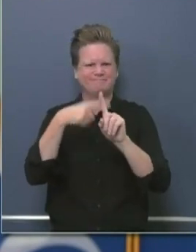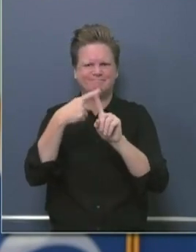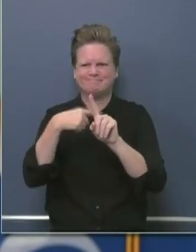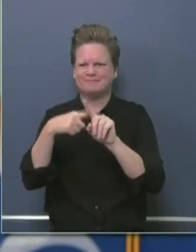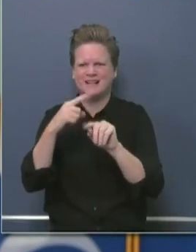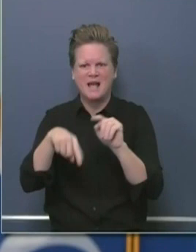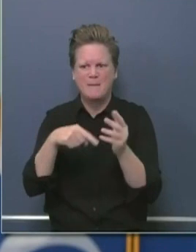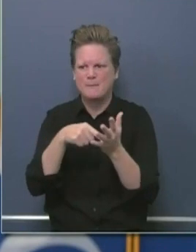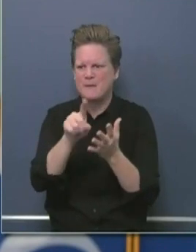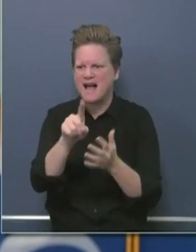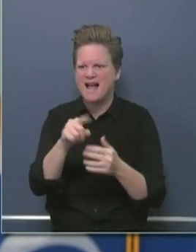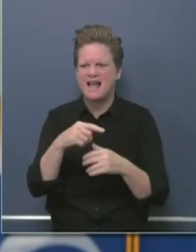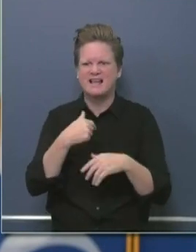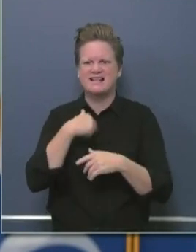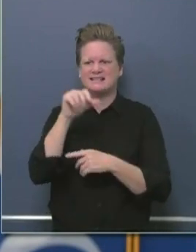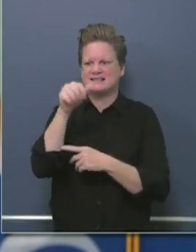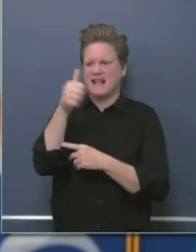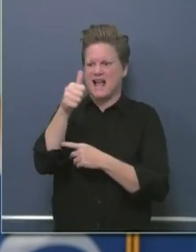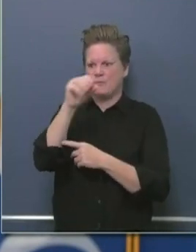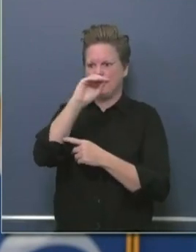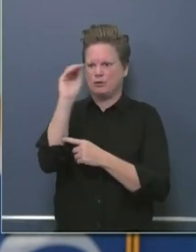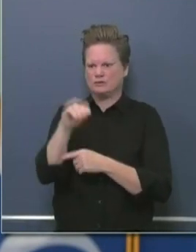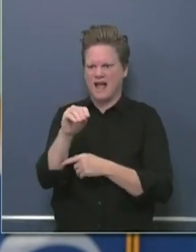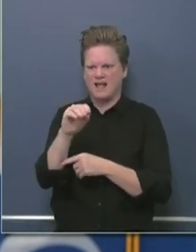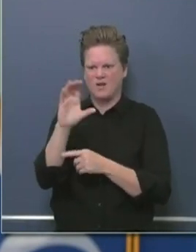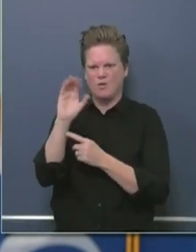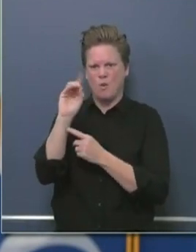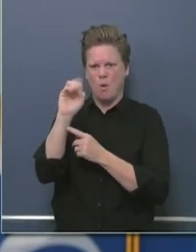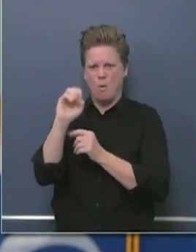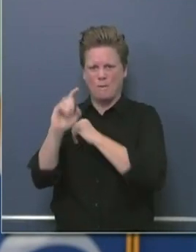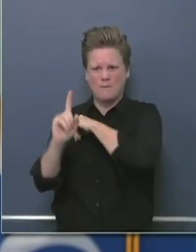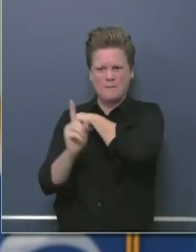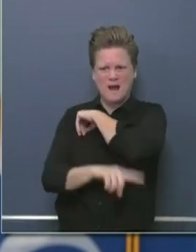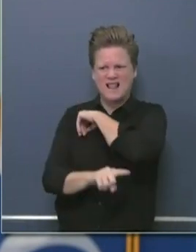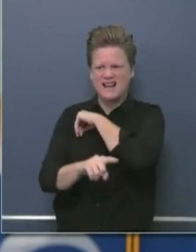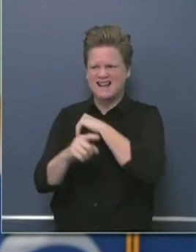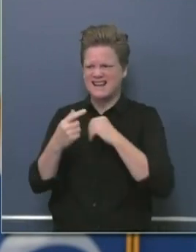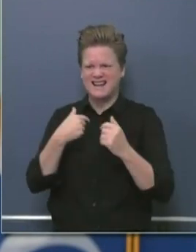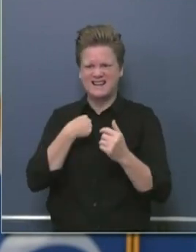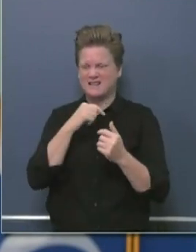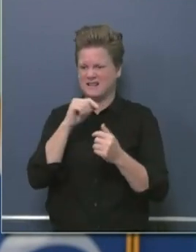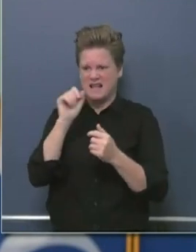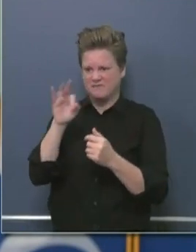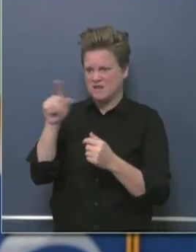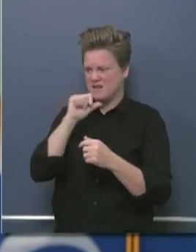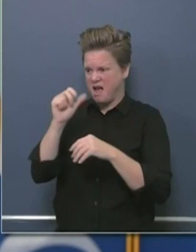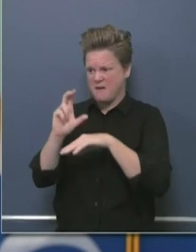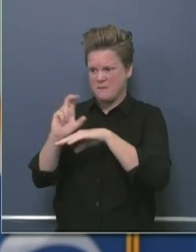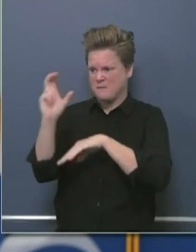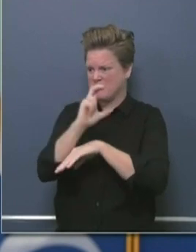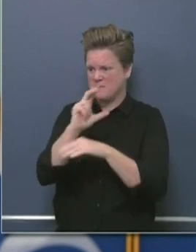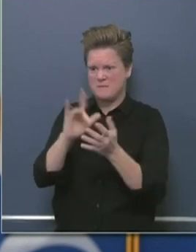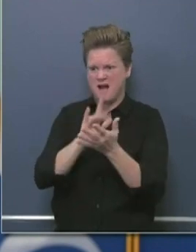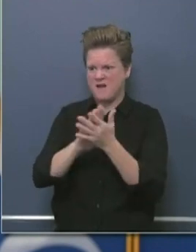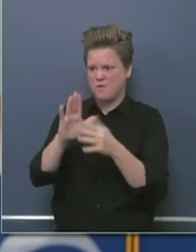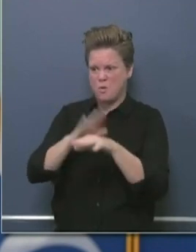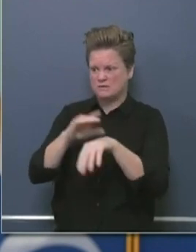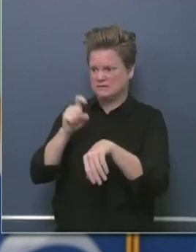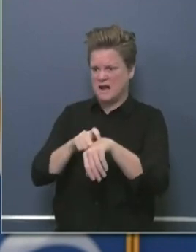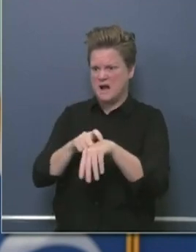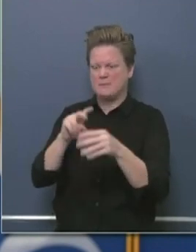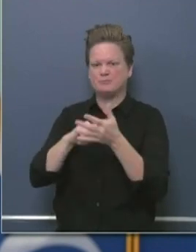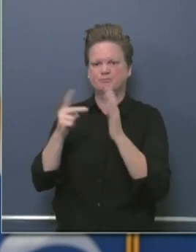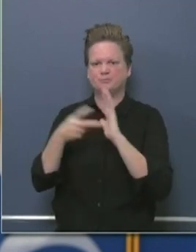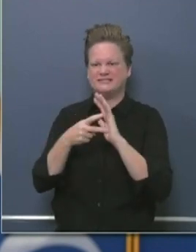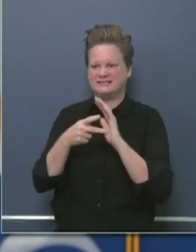10% tax code penalty that is assessed on those property tax bills. We've been working with